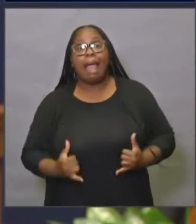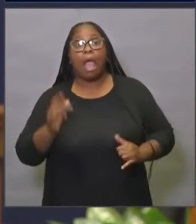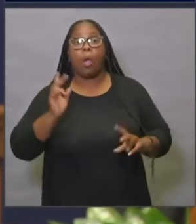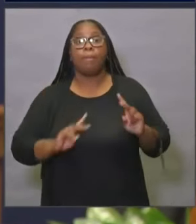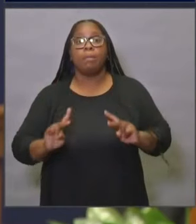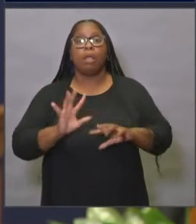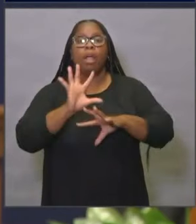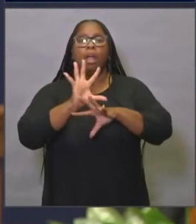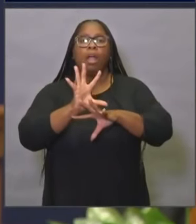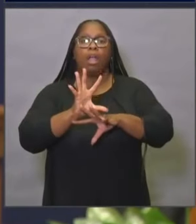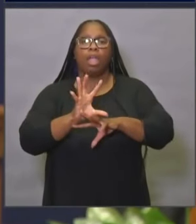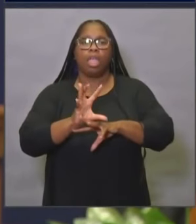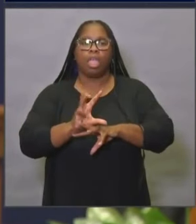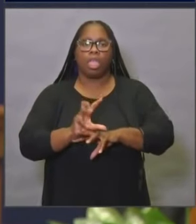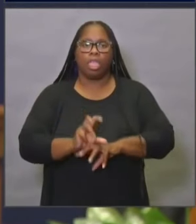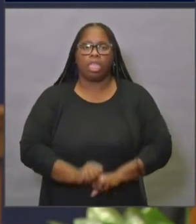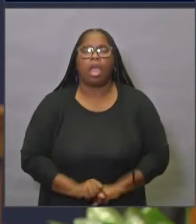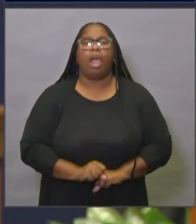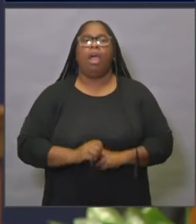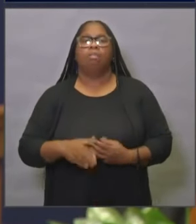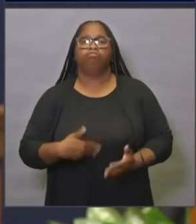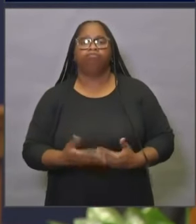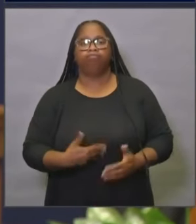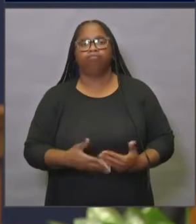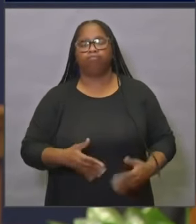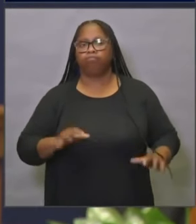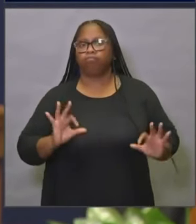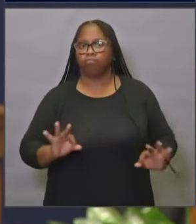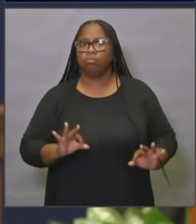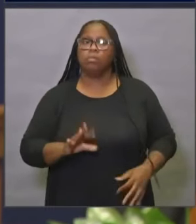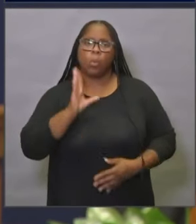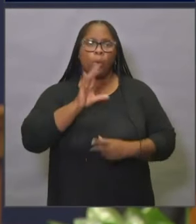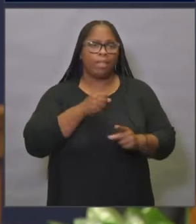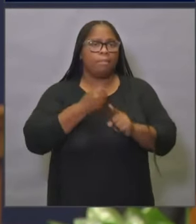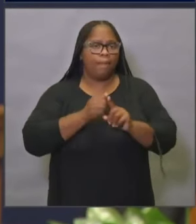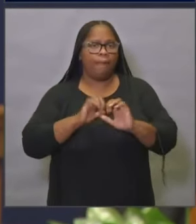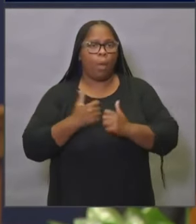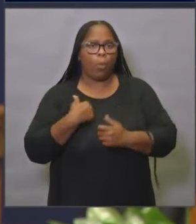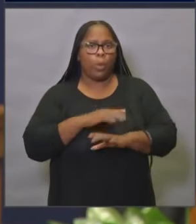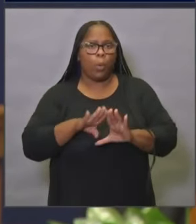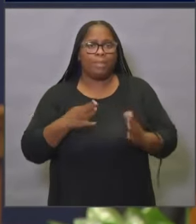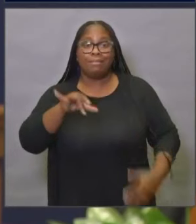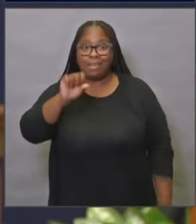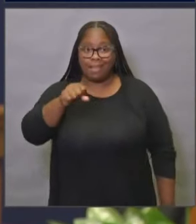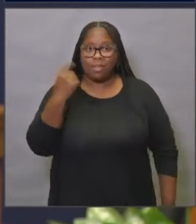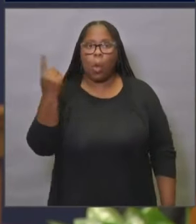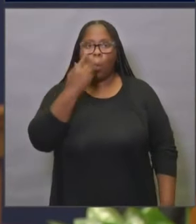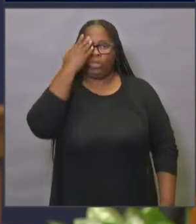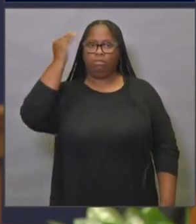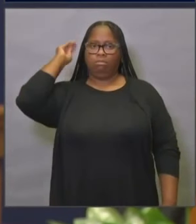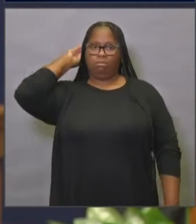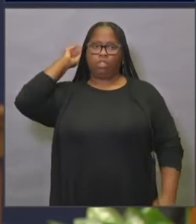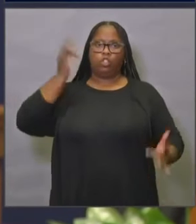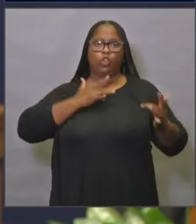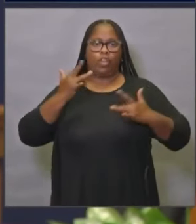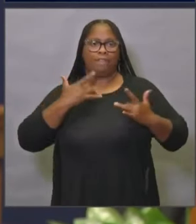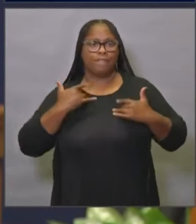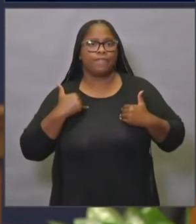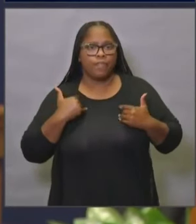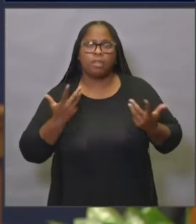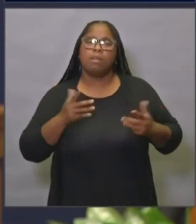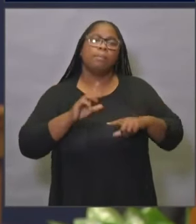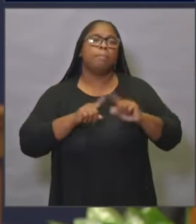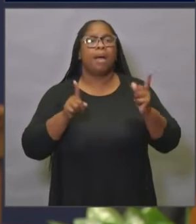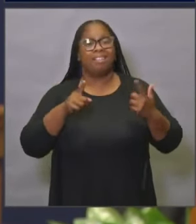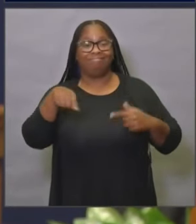it may change how we look at and what happens when we reopen. It is always a concern, but I think, you know, as people have gone through this